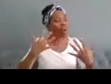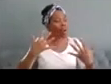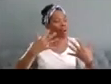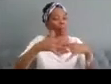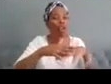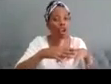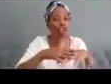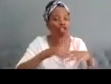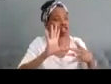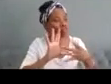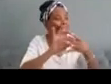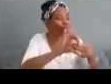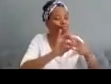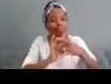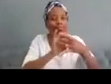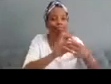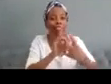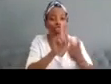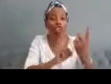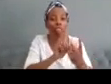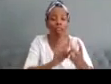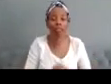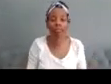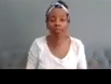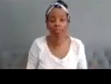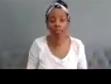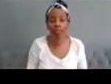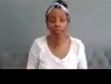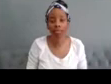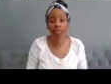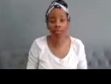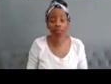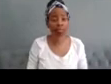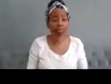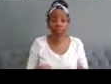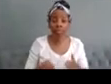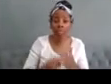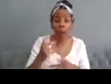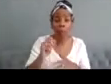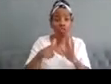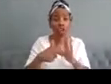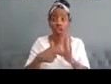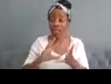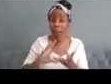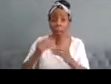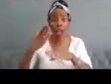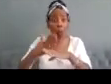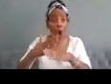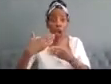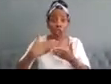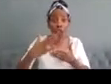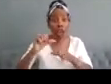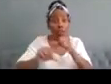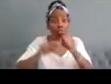we can all benefit from trying new ways to think about our work develop projects make work share process and exhibit works